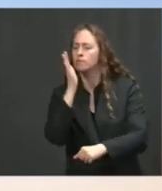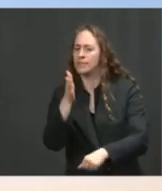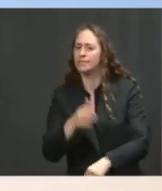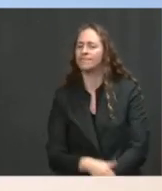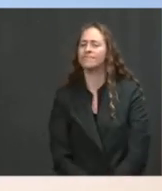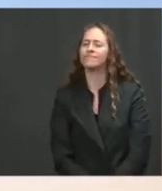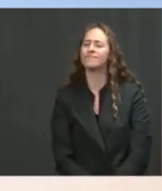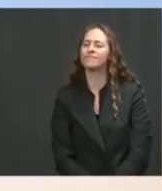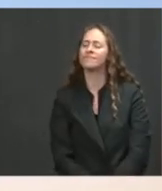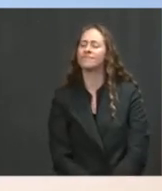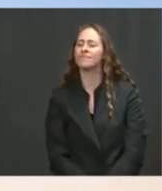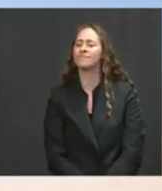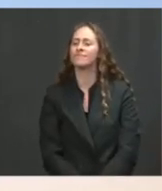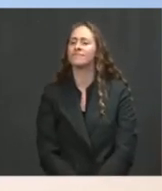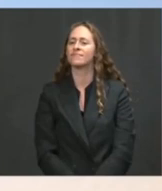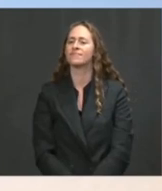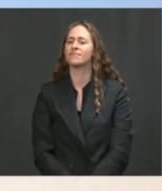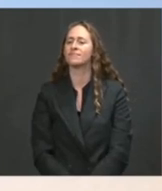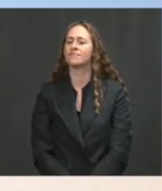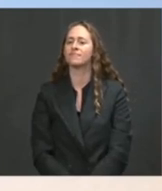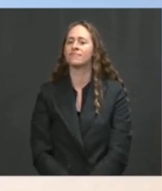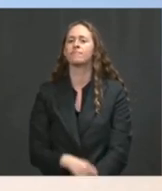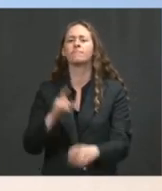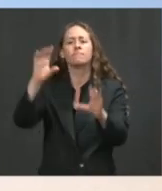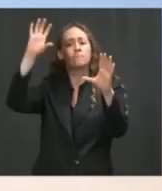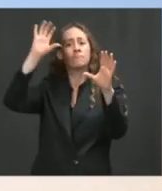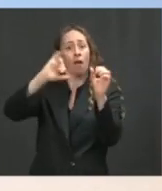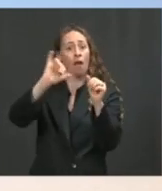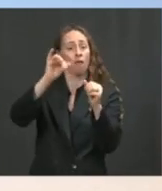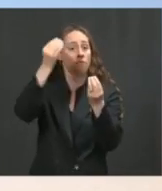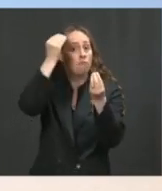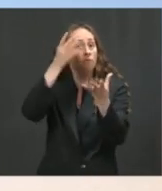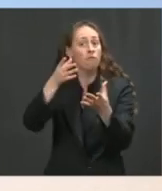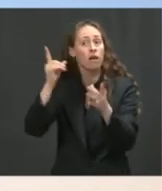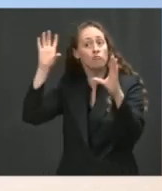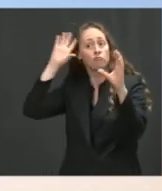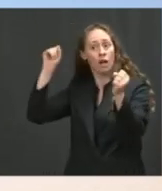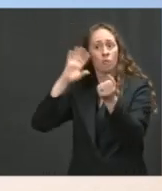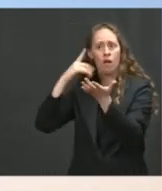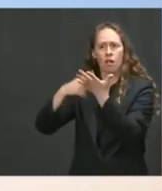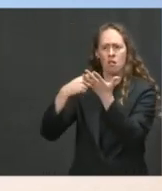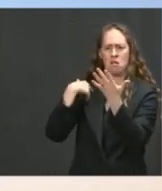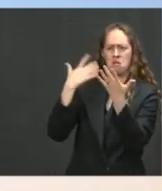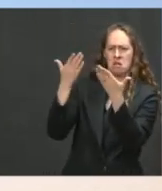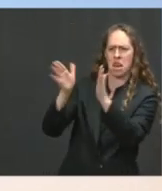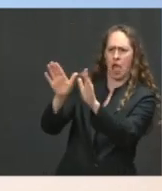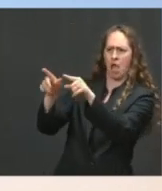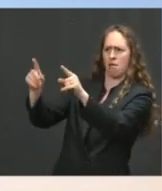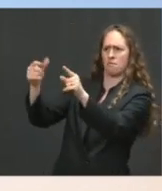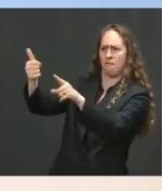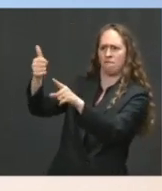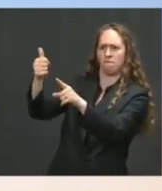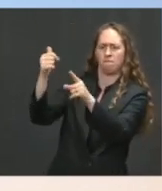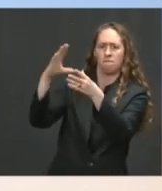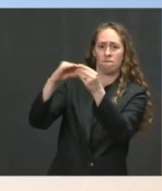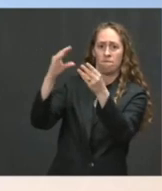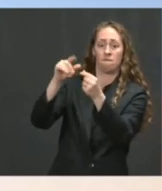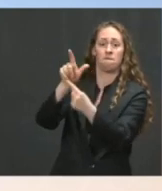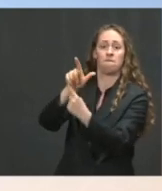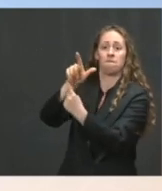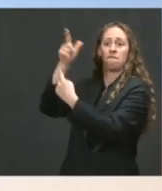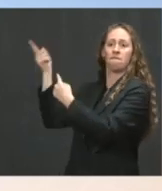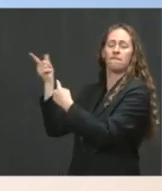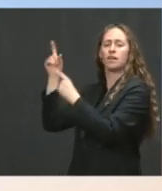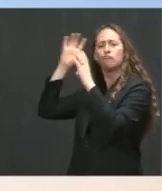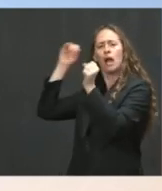on this topic as well following their briefing. So I will leave it to them to provide additional details and to answer what